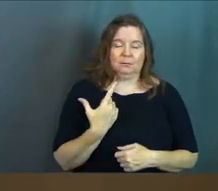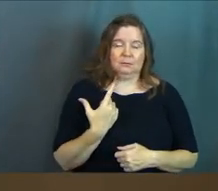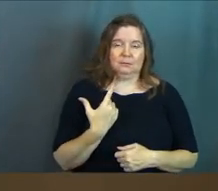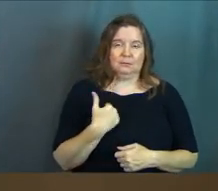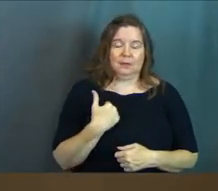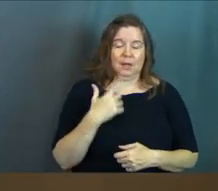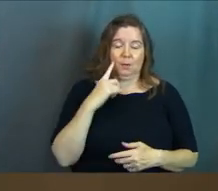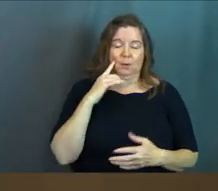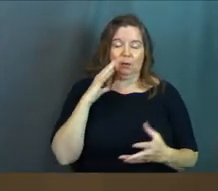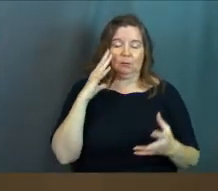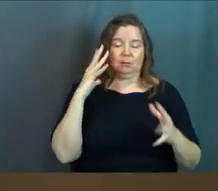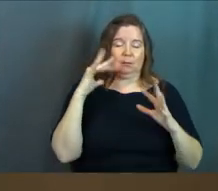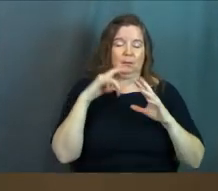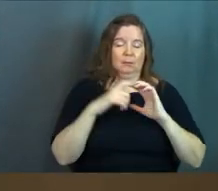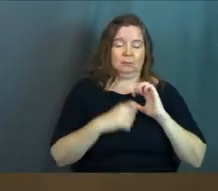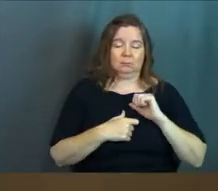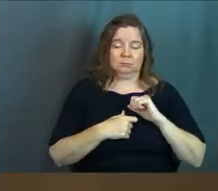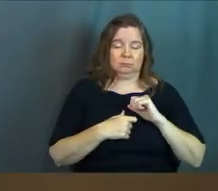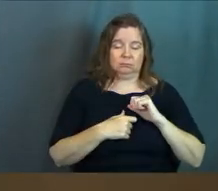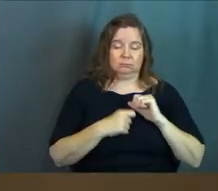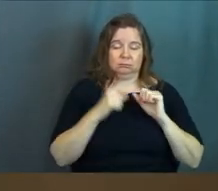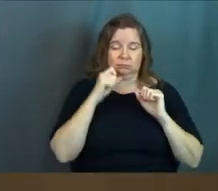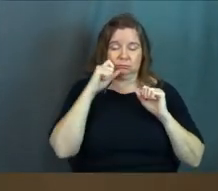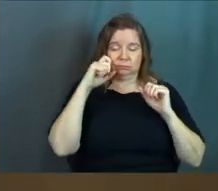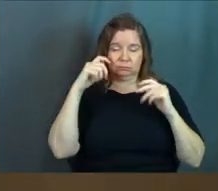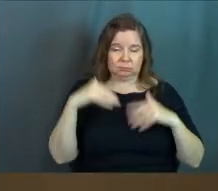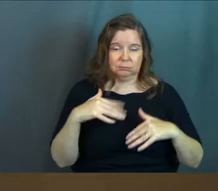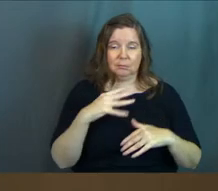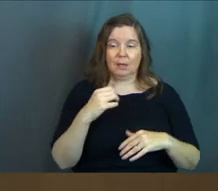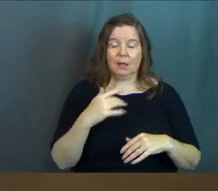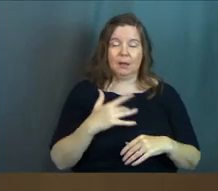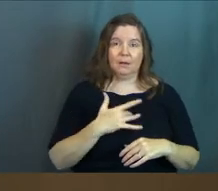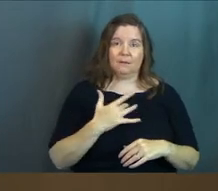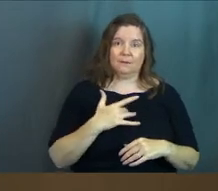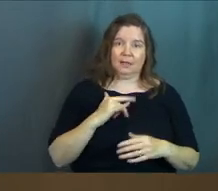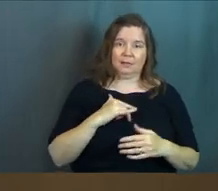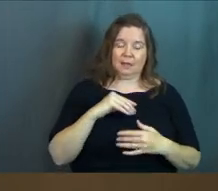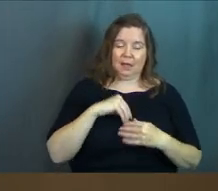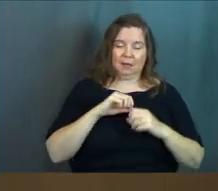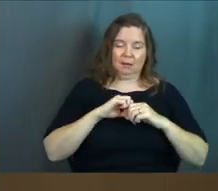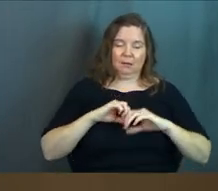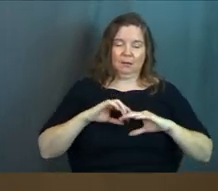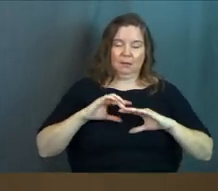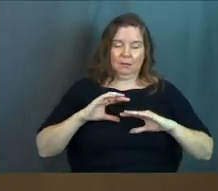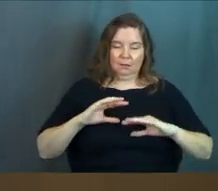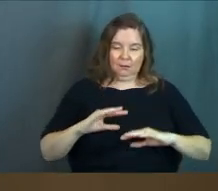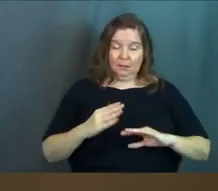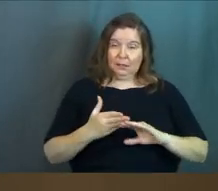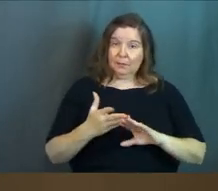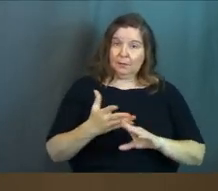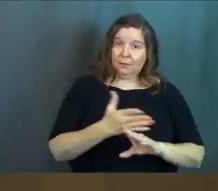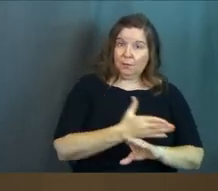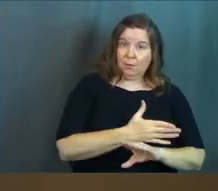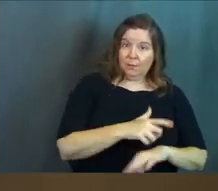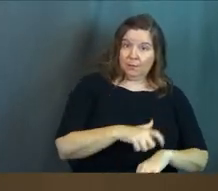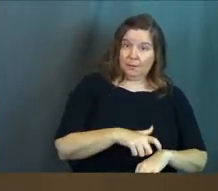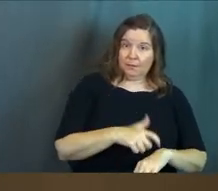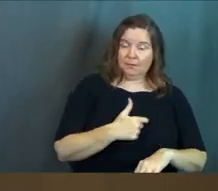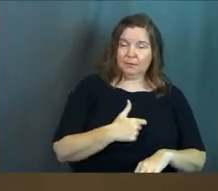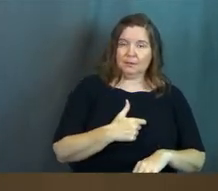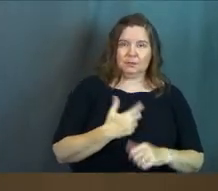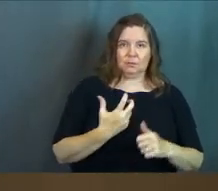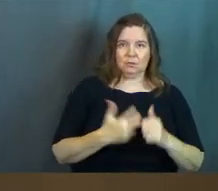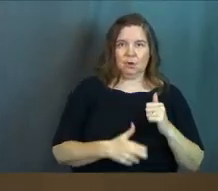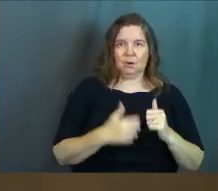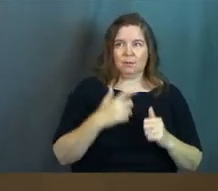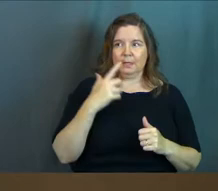a wreck. Um, and you know, filling that inner peace. Cause I feel like before it's